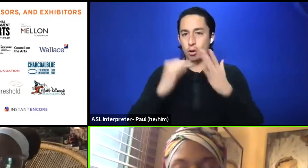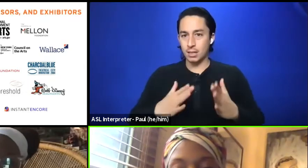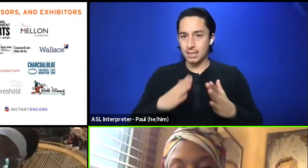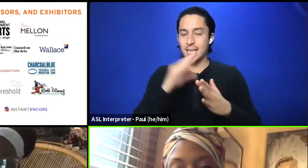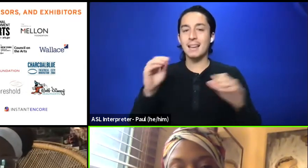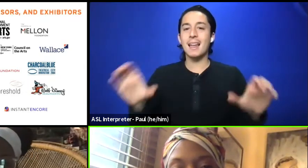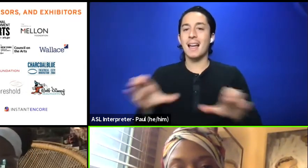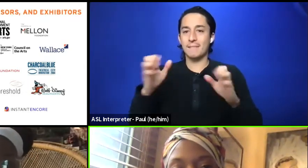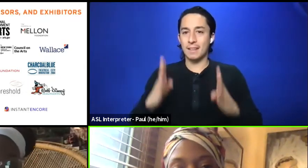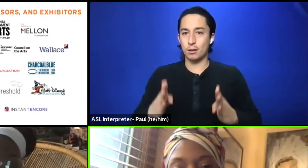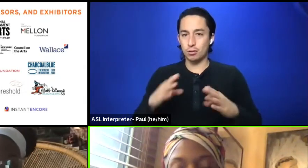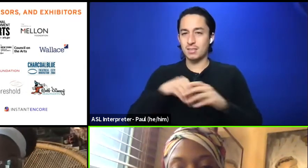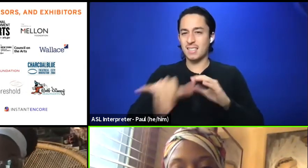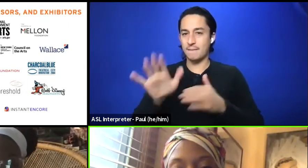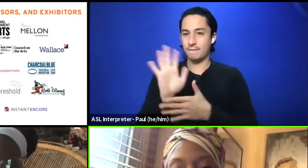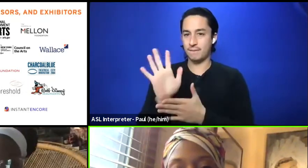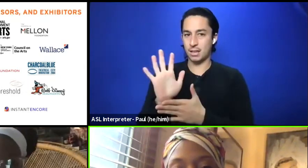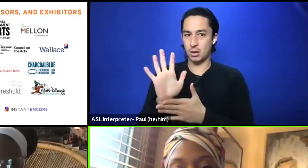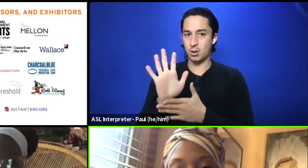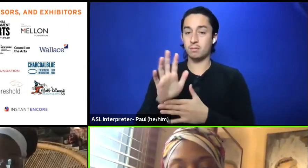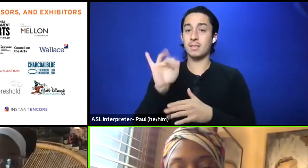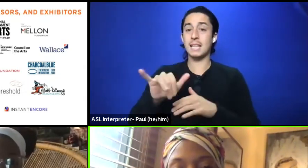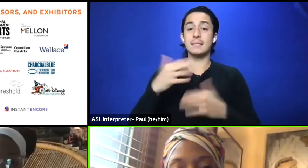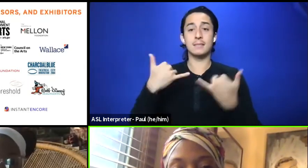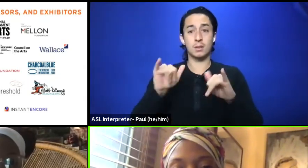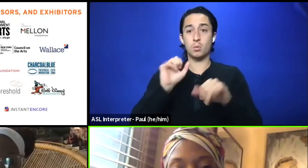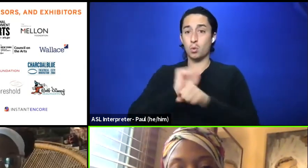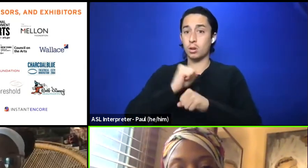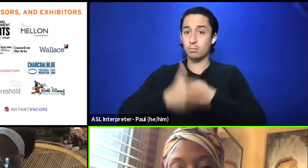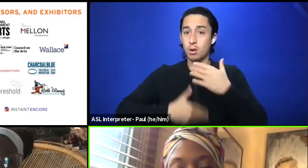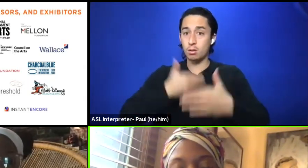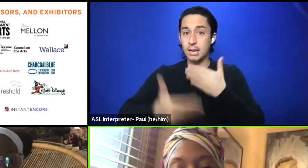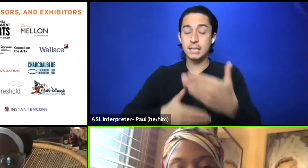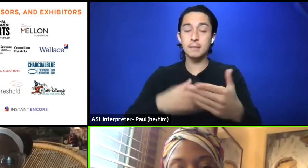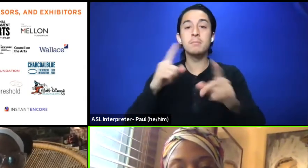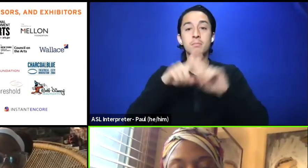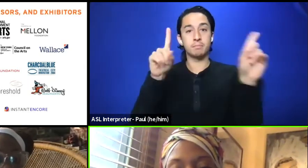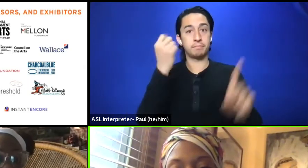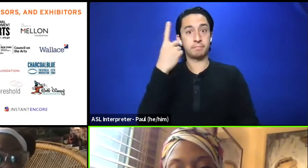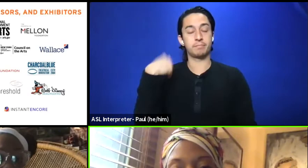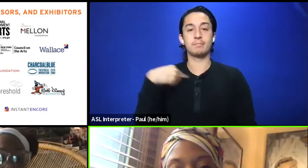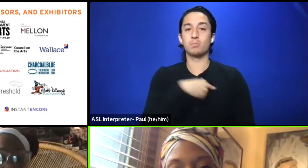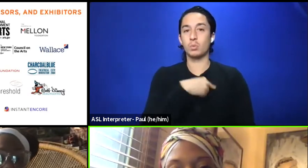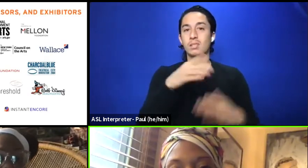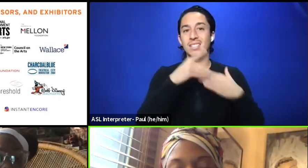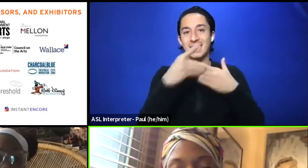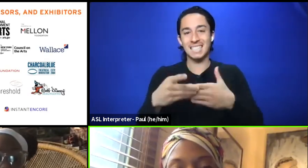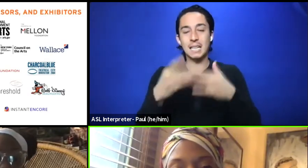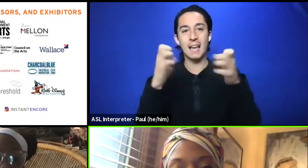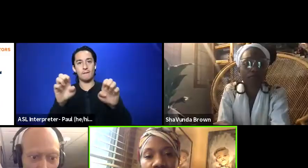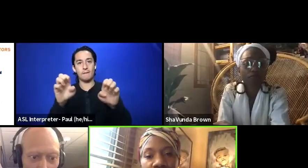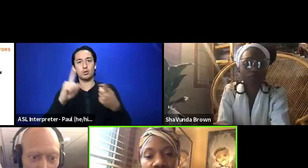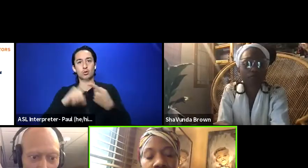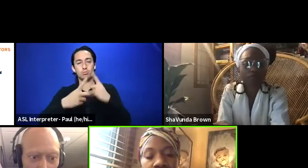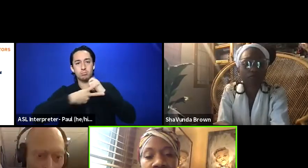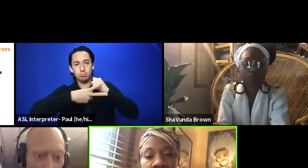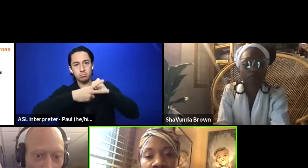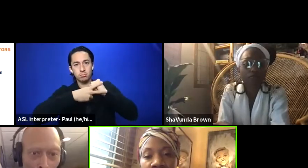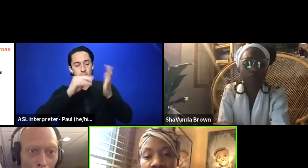video. That is a work in progress, but we are leading an effort to archive and document.